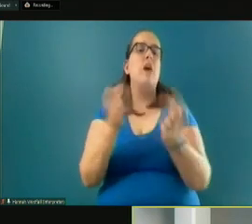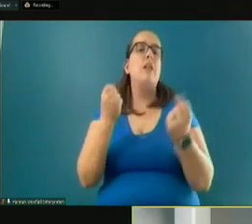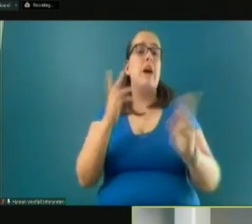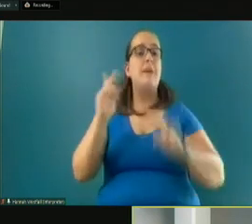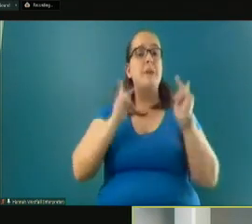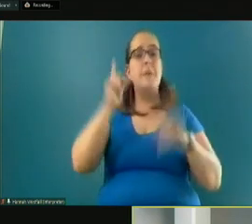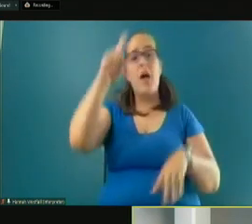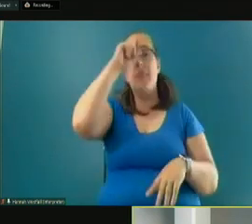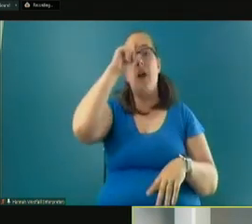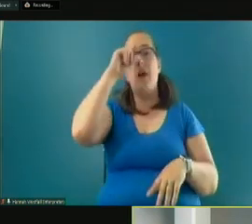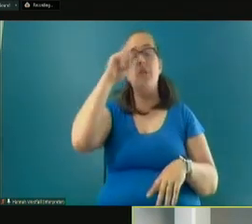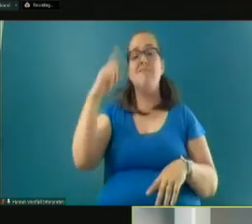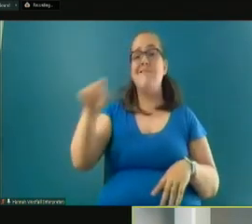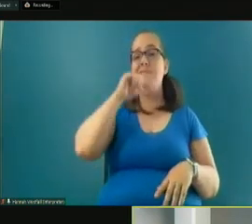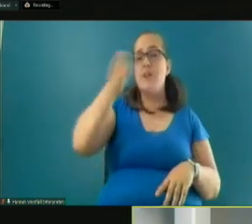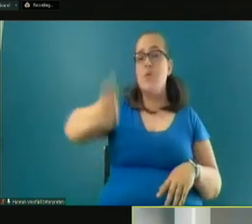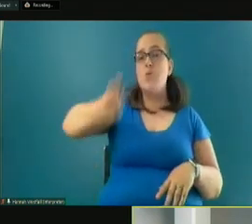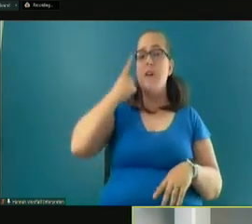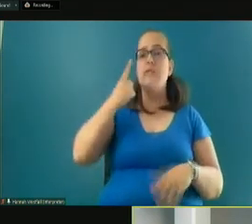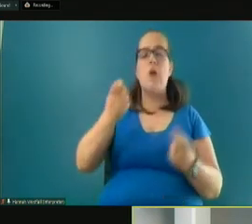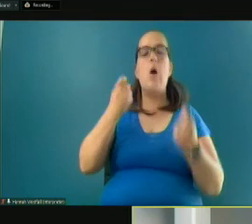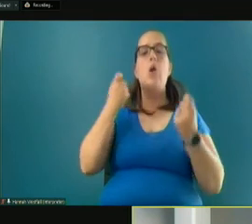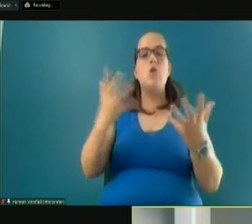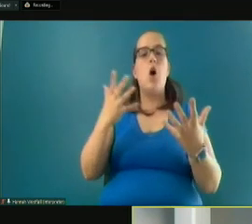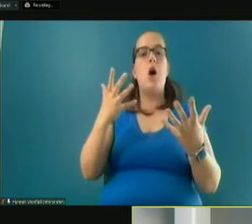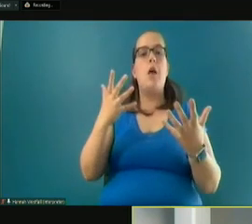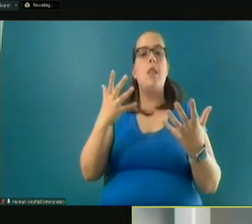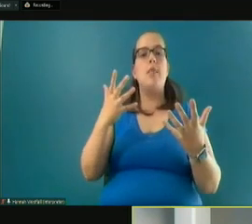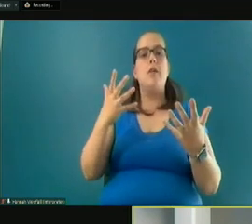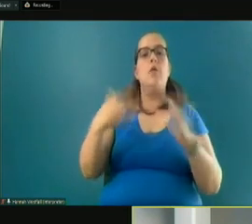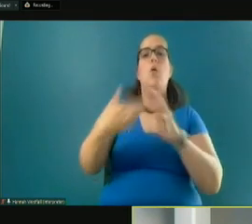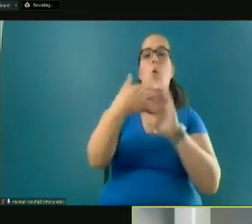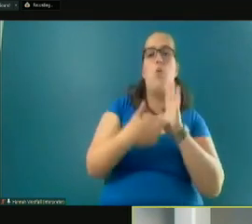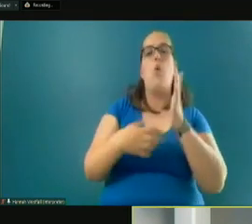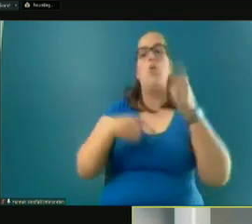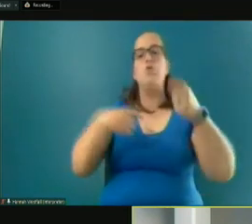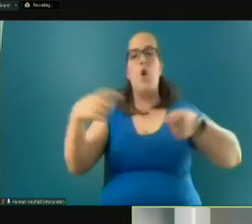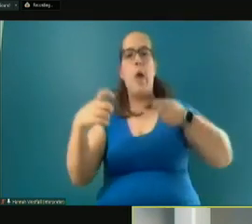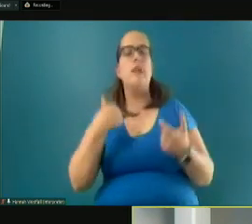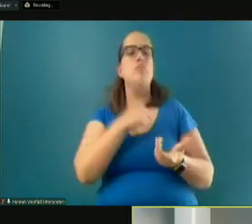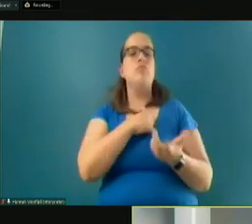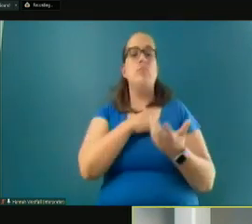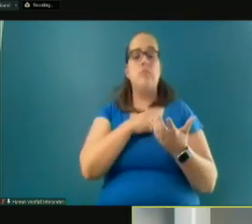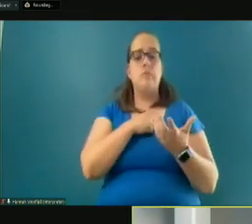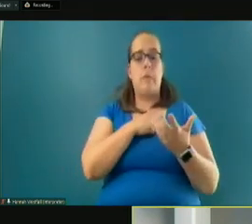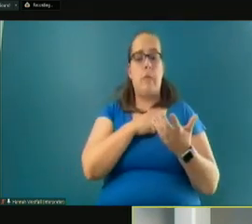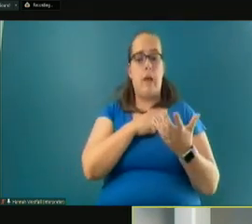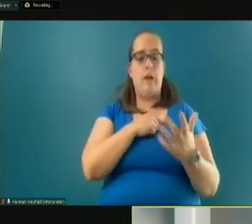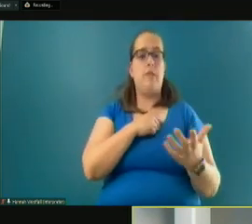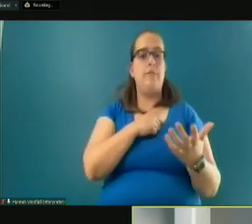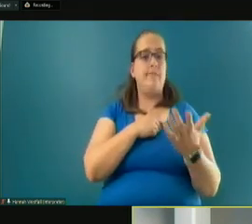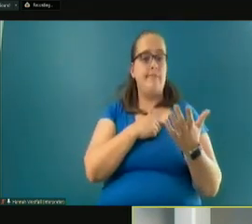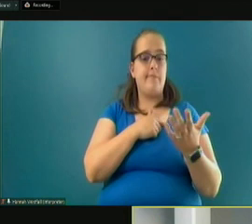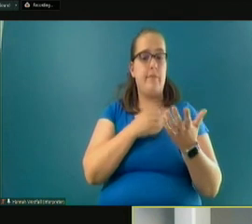they don't understand that a lot of the rules and regulations that we're administering are established